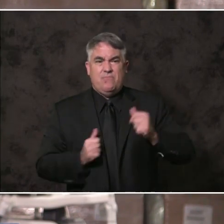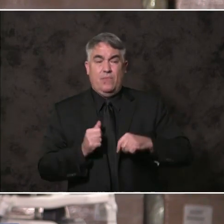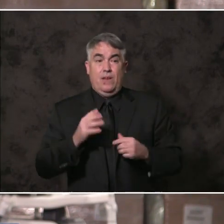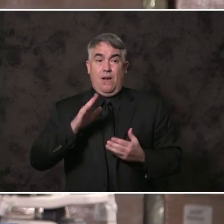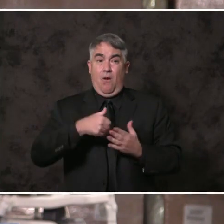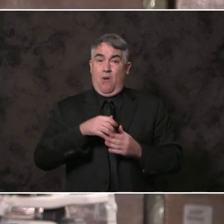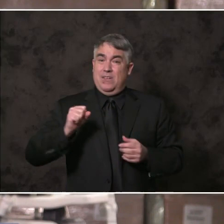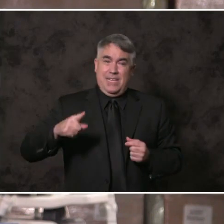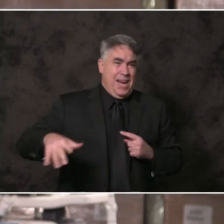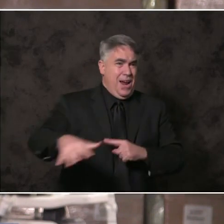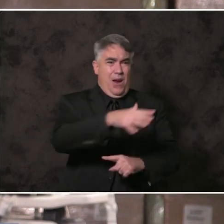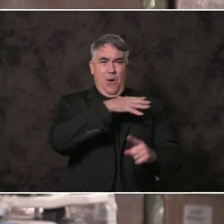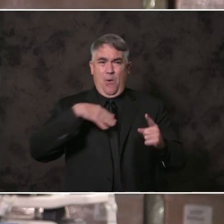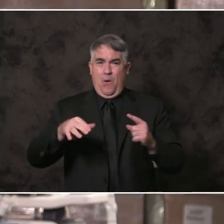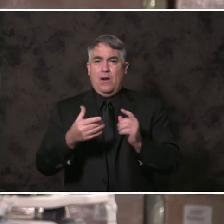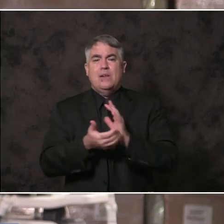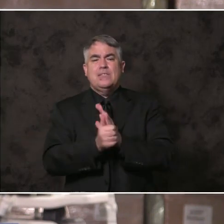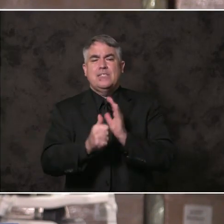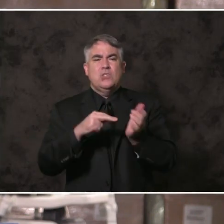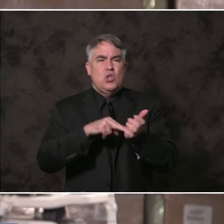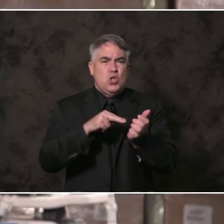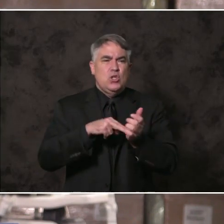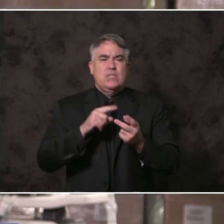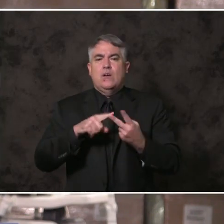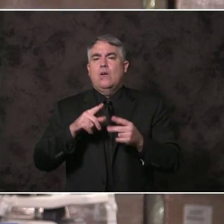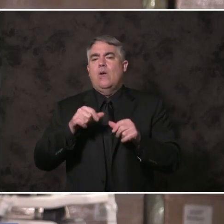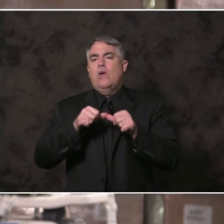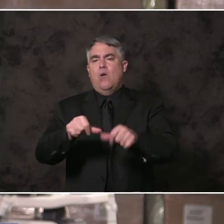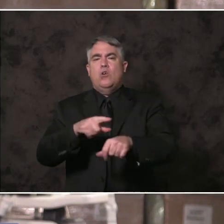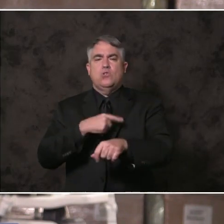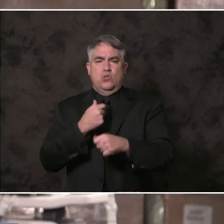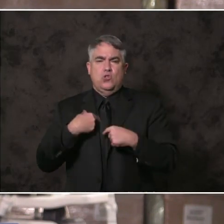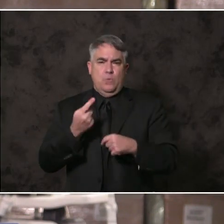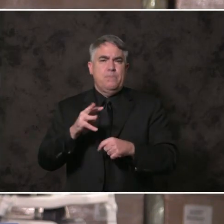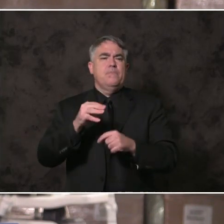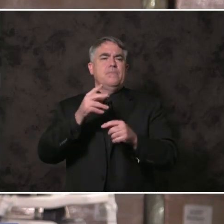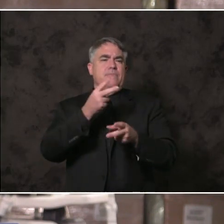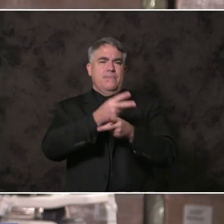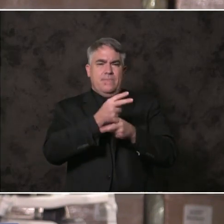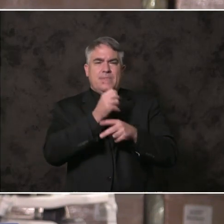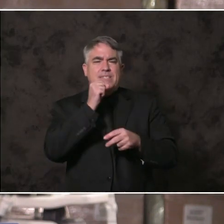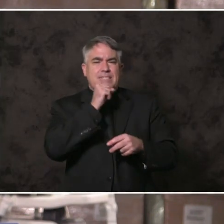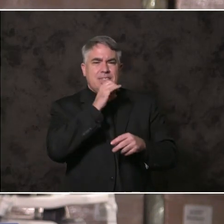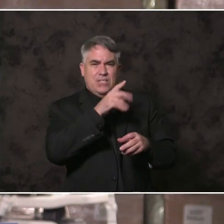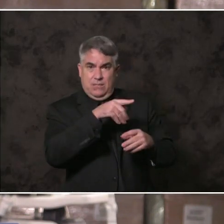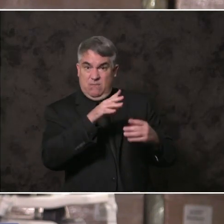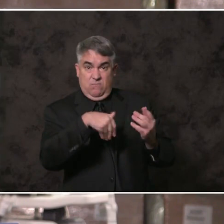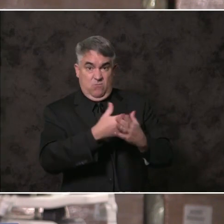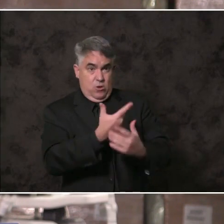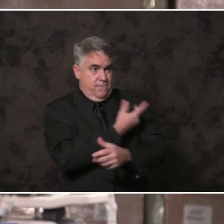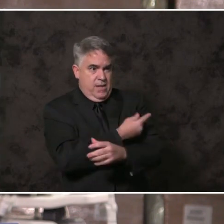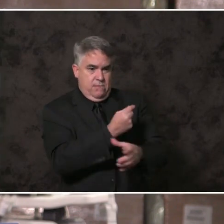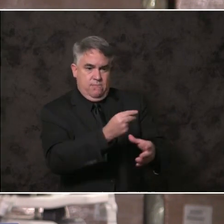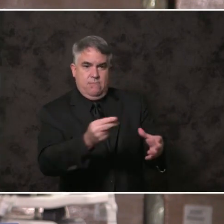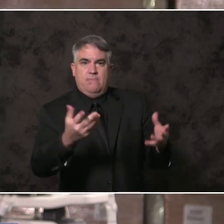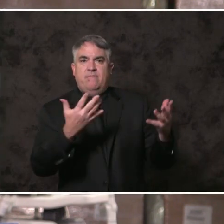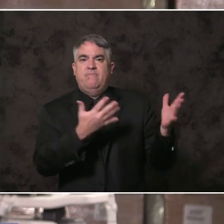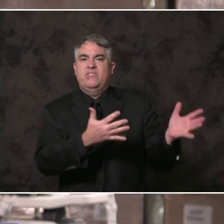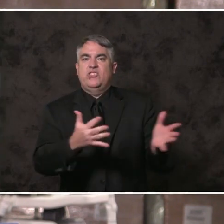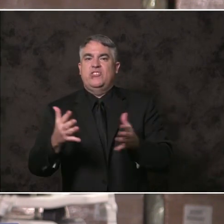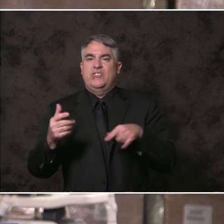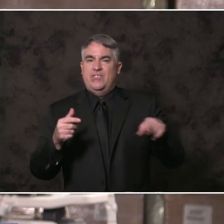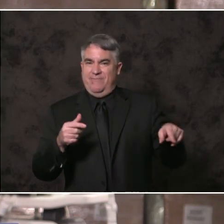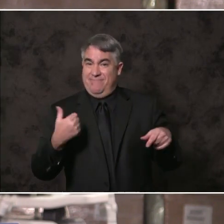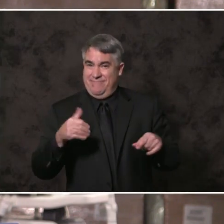long-term care facilities who house the seniors most vulnerable to COVID, they've all been vaccinated. Phone lines stand ready to